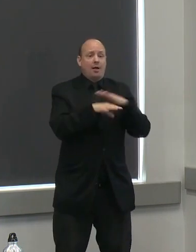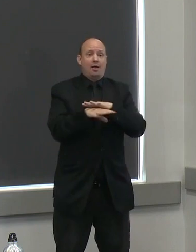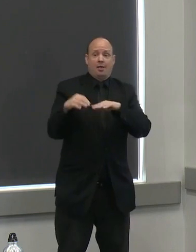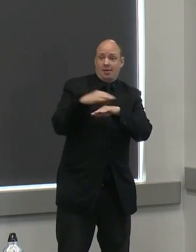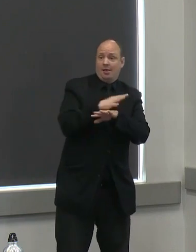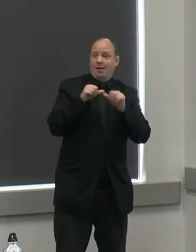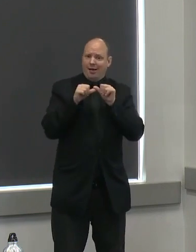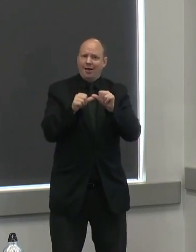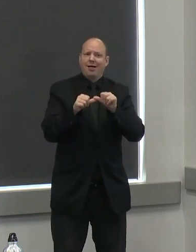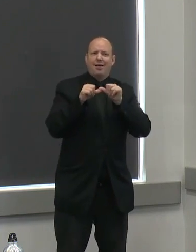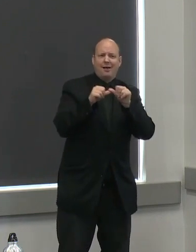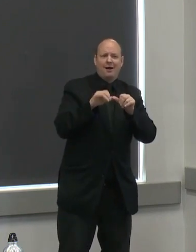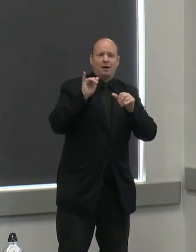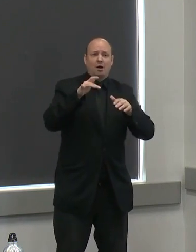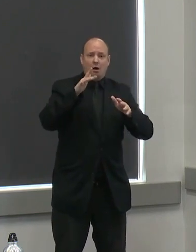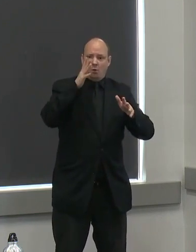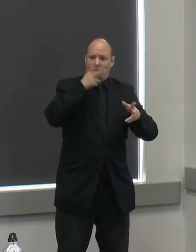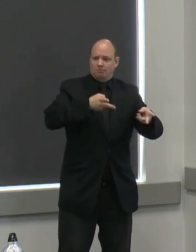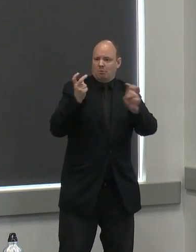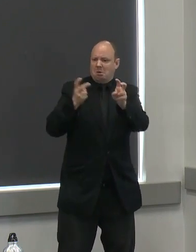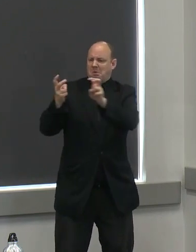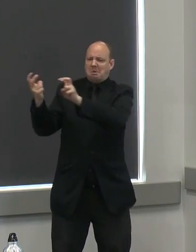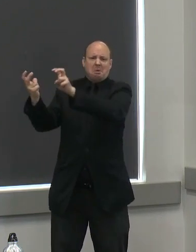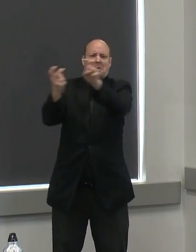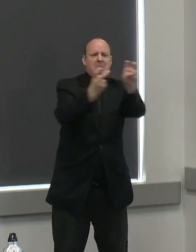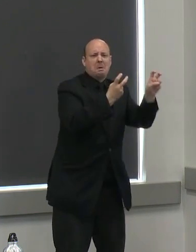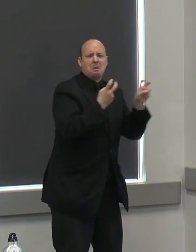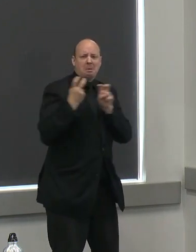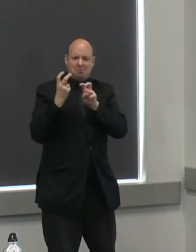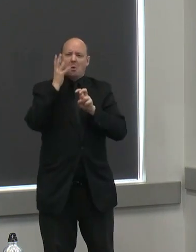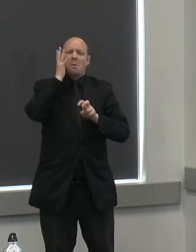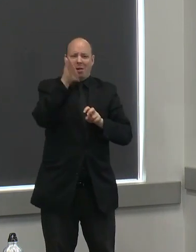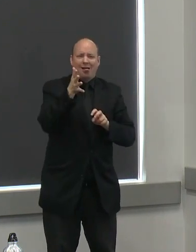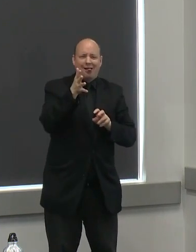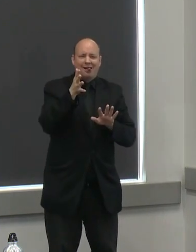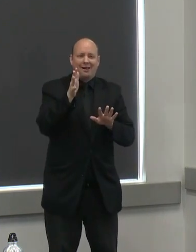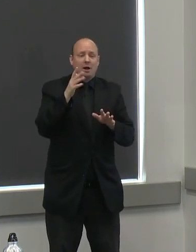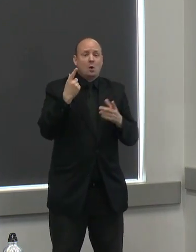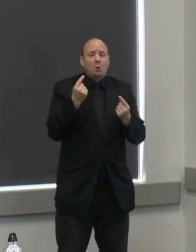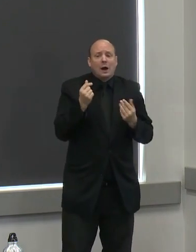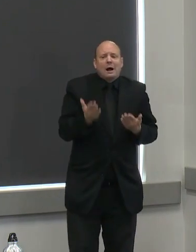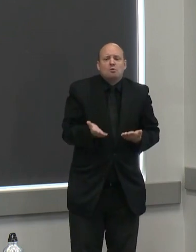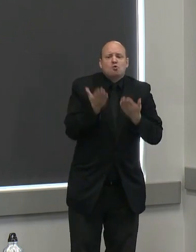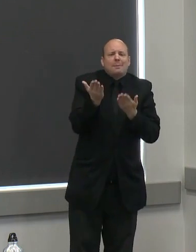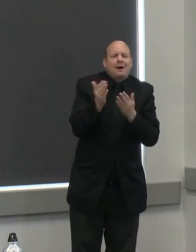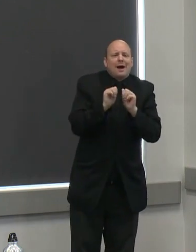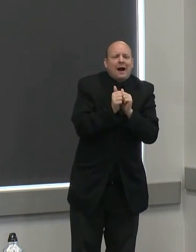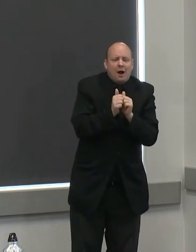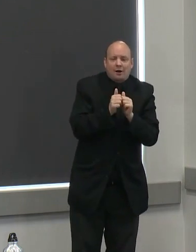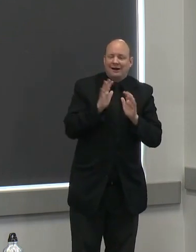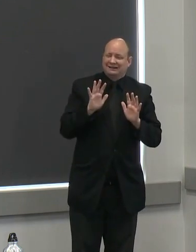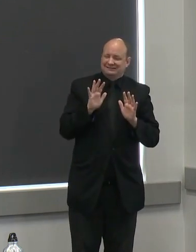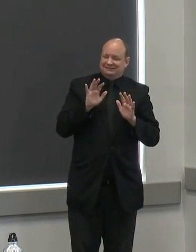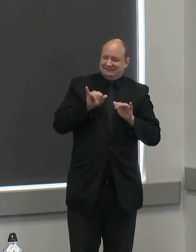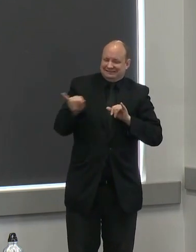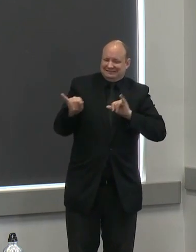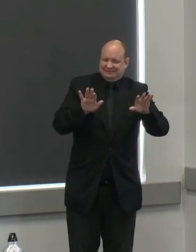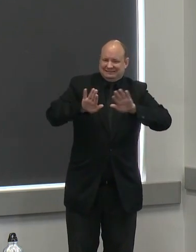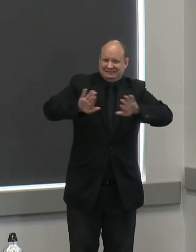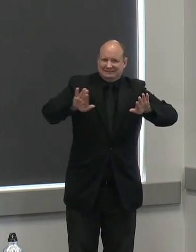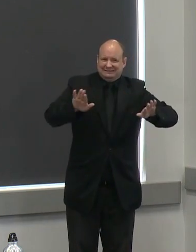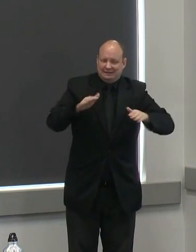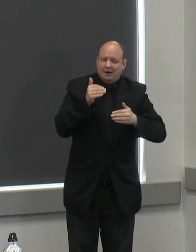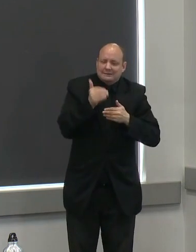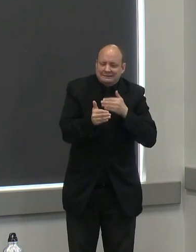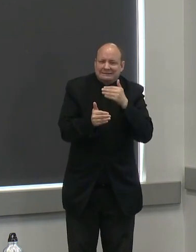hospitalizations so that's why you'll see as recommendations come out that we are still going to be recommending that people stay six feet apart in most